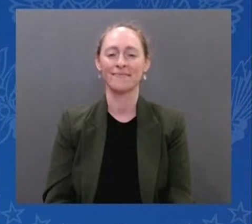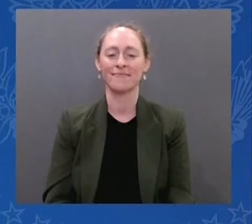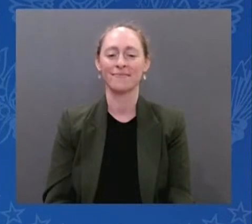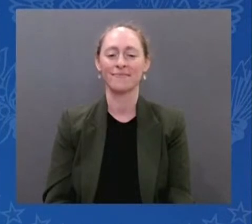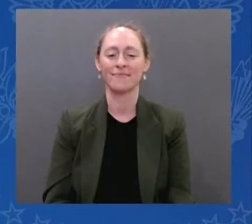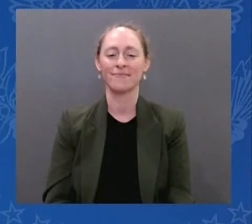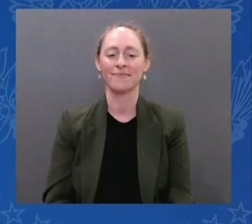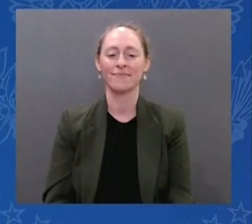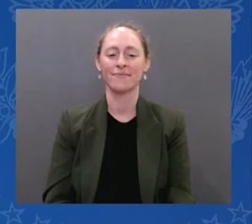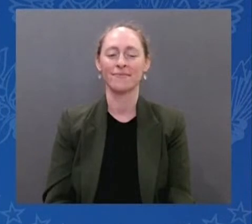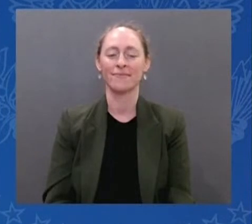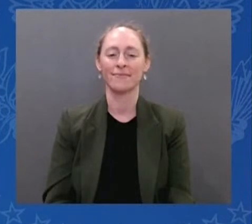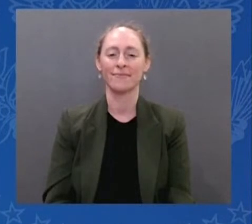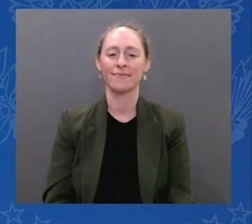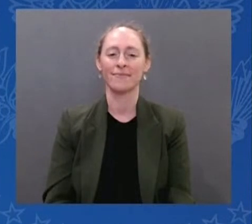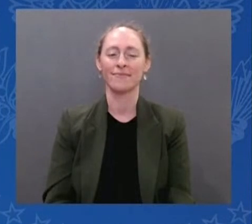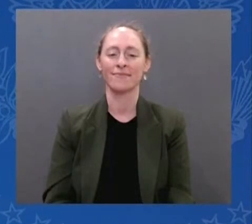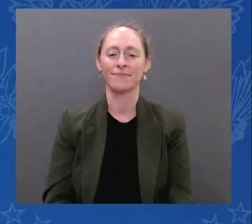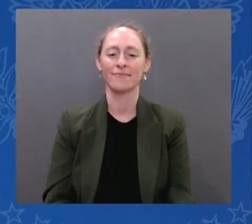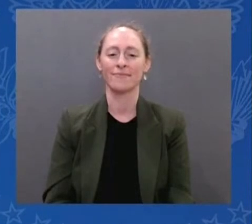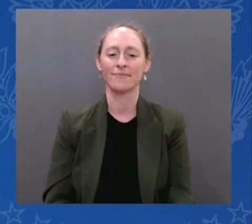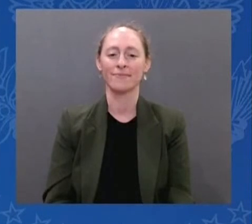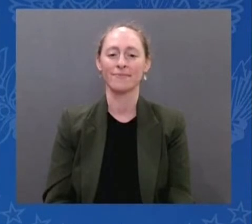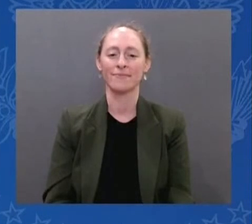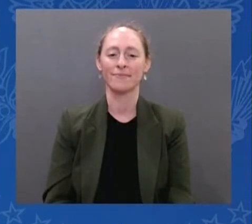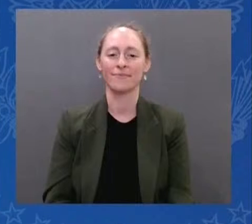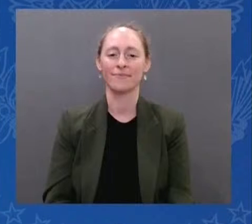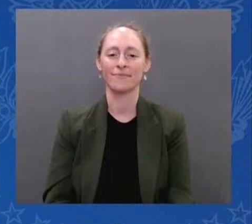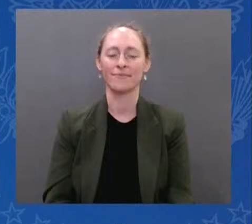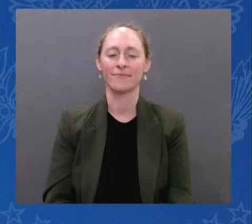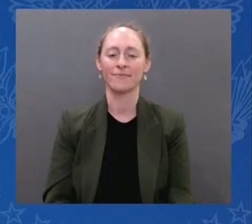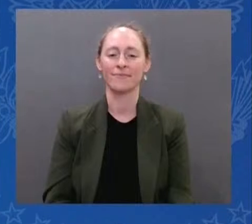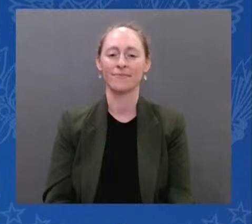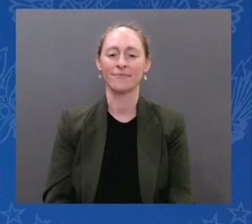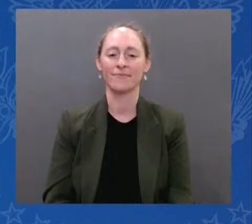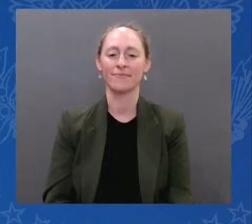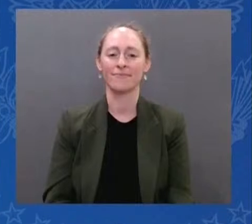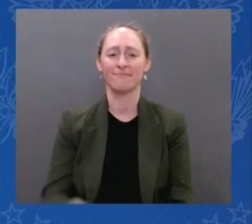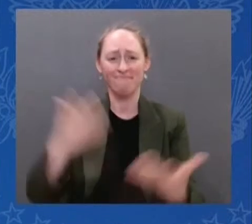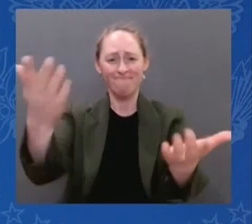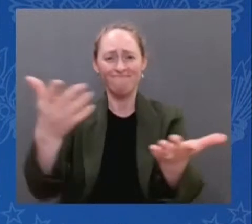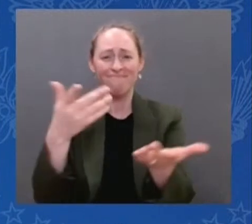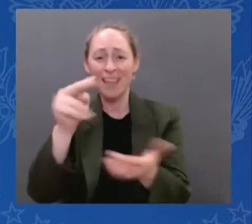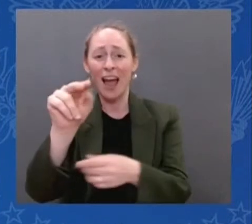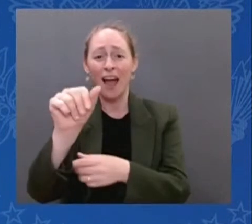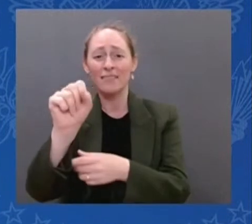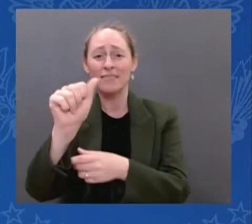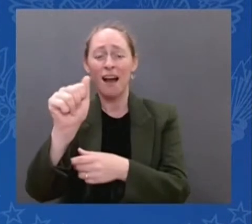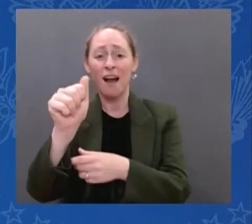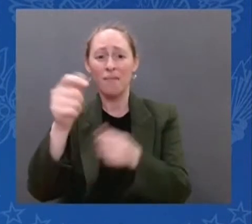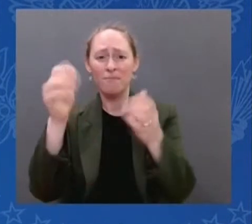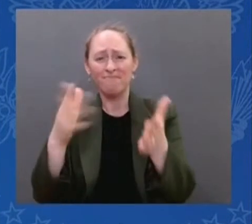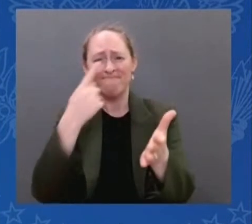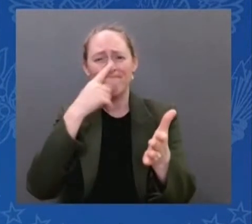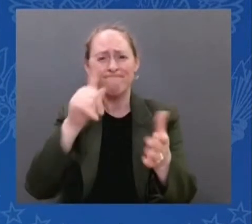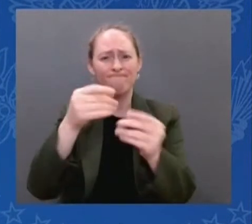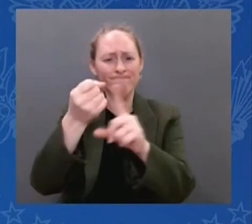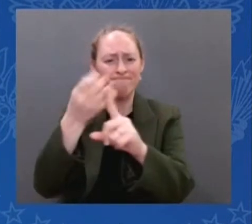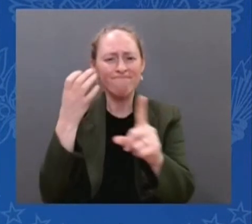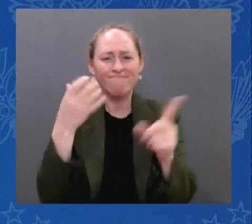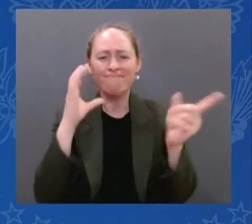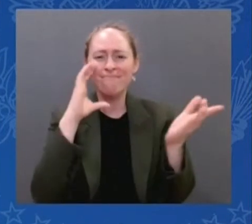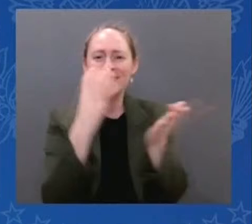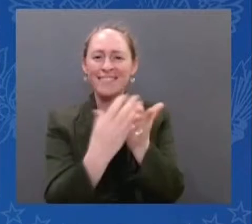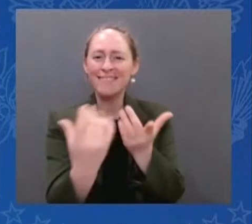NASA Administrator Nelson, I'm going to turn this over to you. So will you please tell us about what we're seeing? The if you held